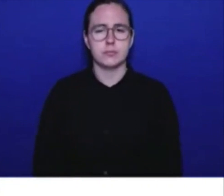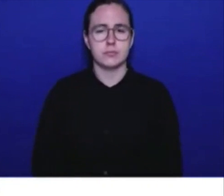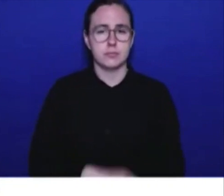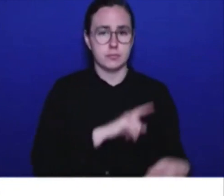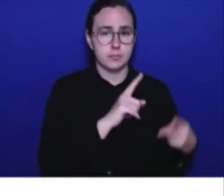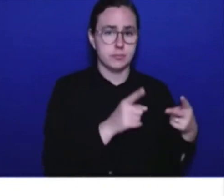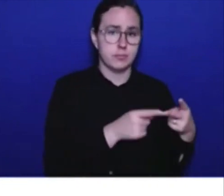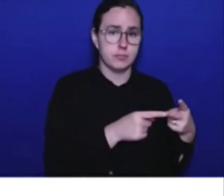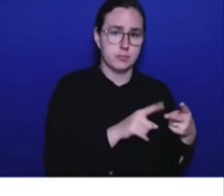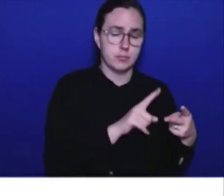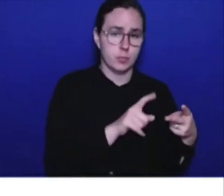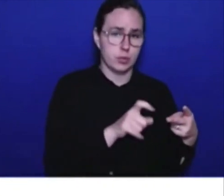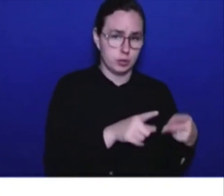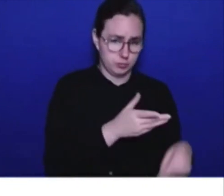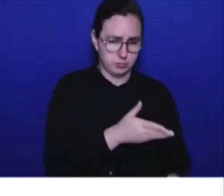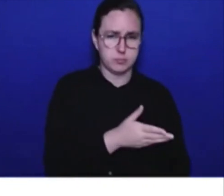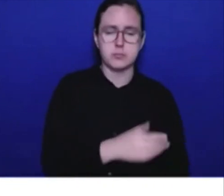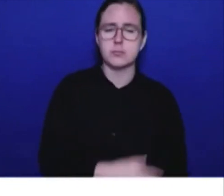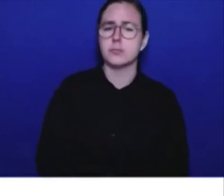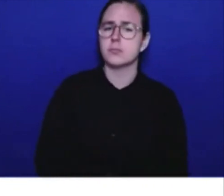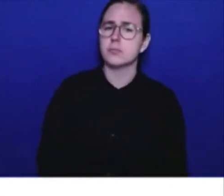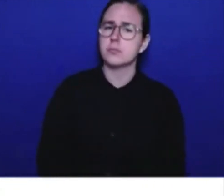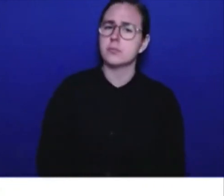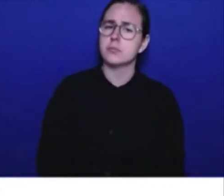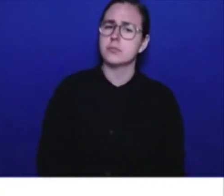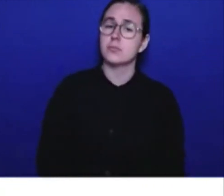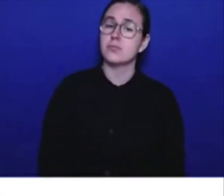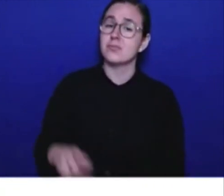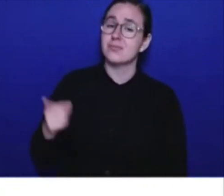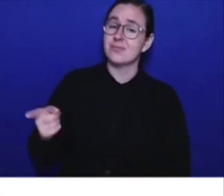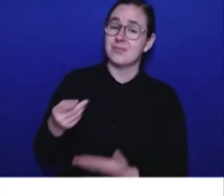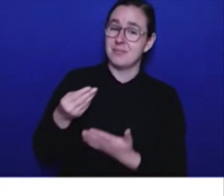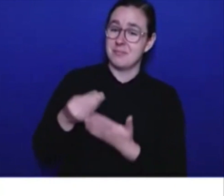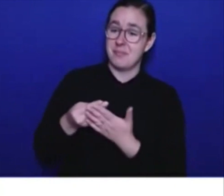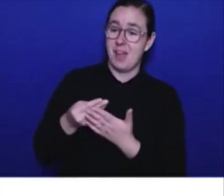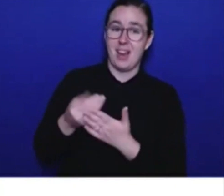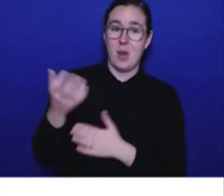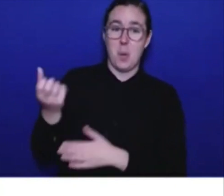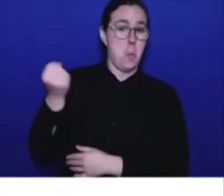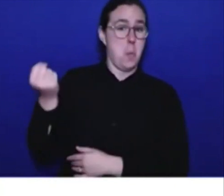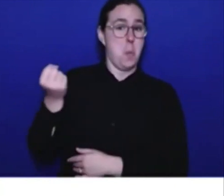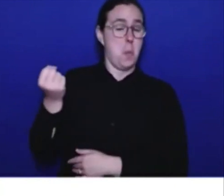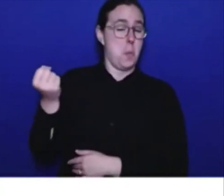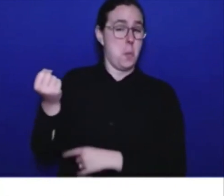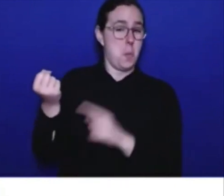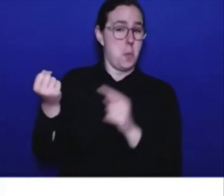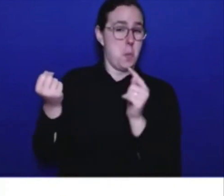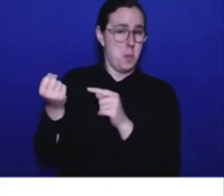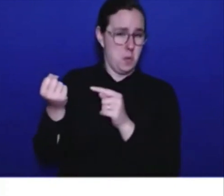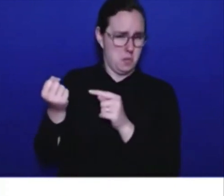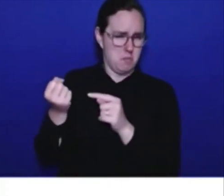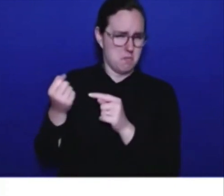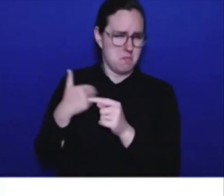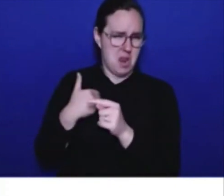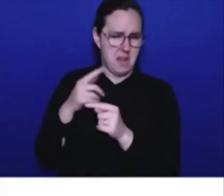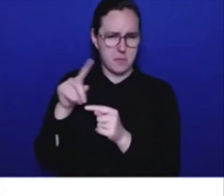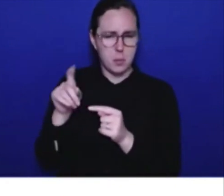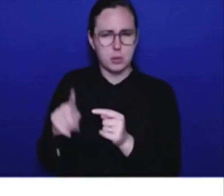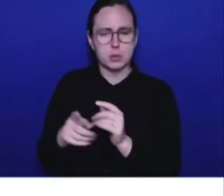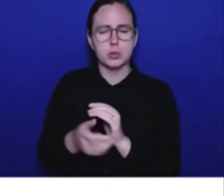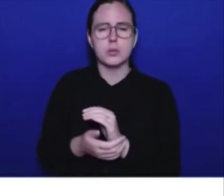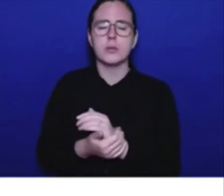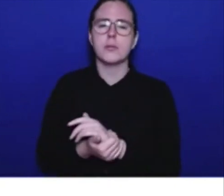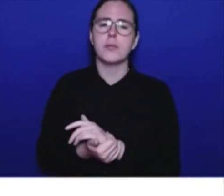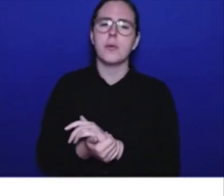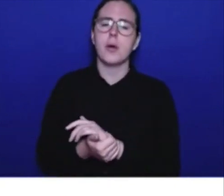Yes. Just regarding the buffers and reserves you have at ICBC, what if there was a catastrophic